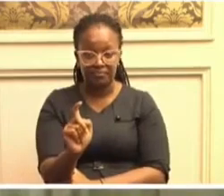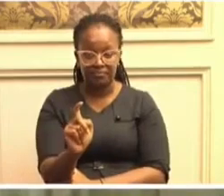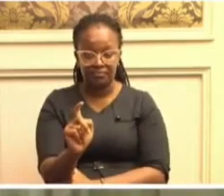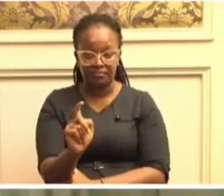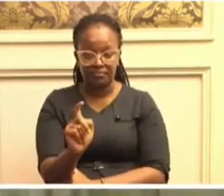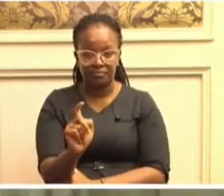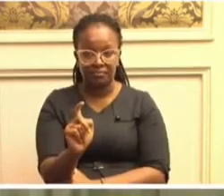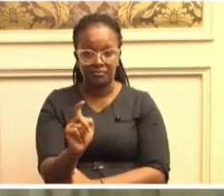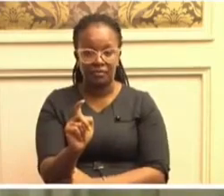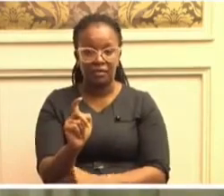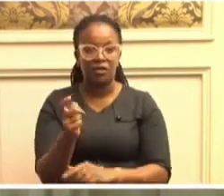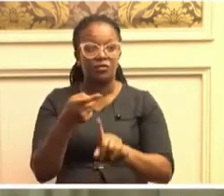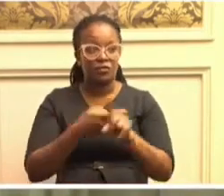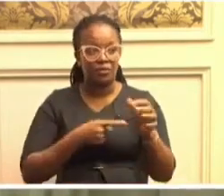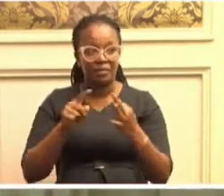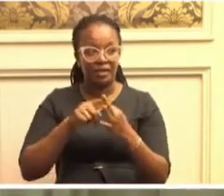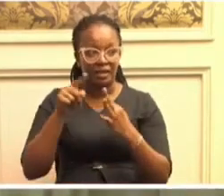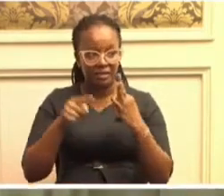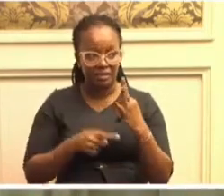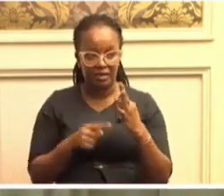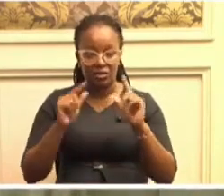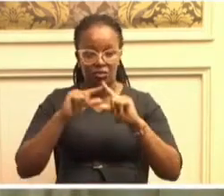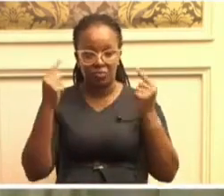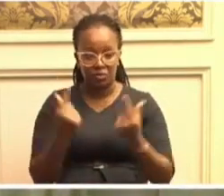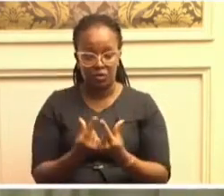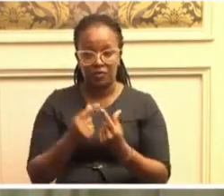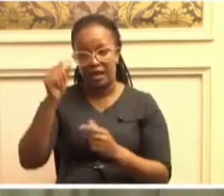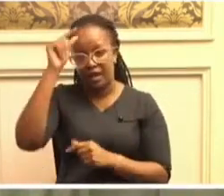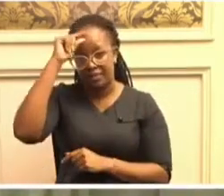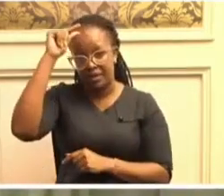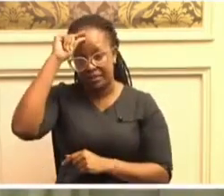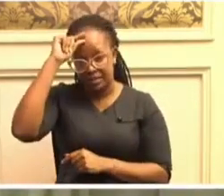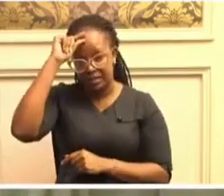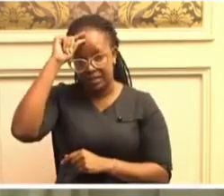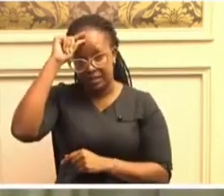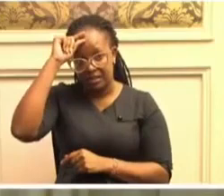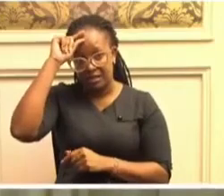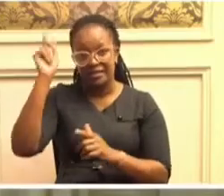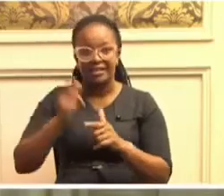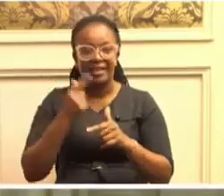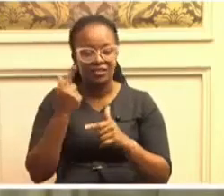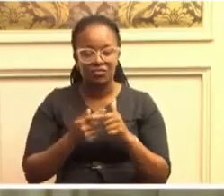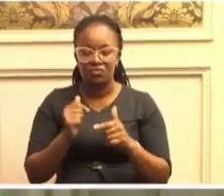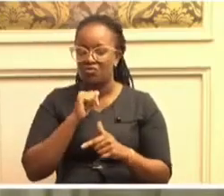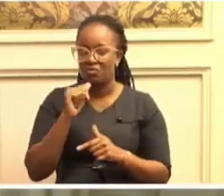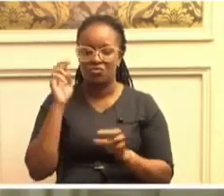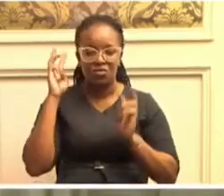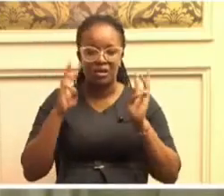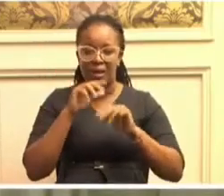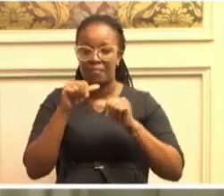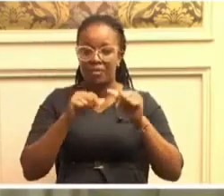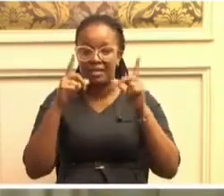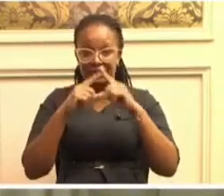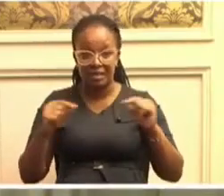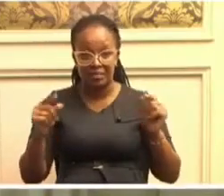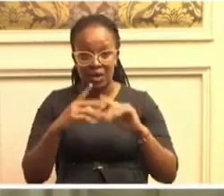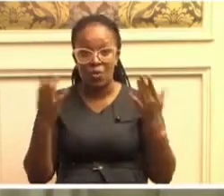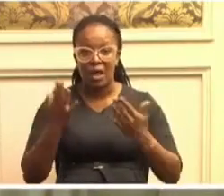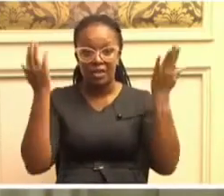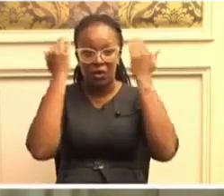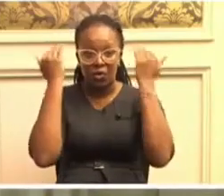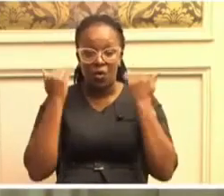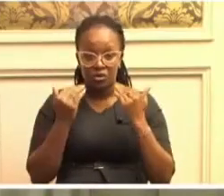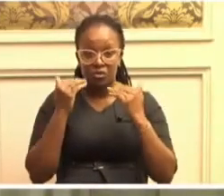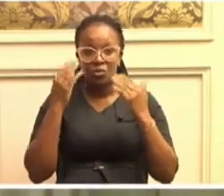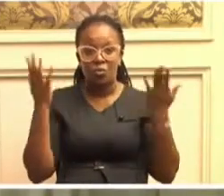Of the three arms of government, you should not find surprise in the statement that the judiciary appears to be the one that is